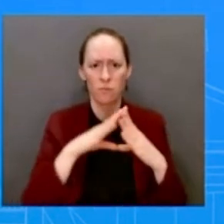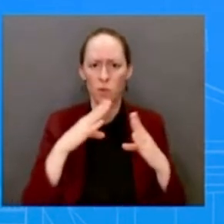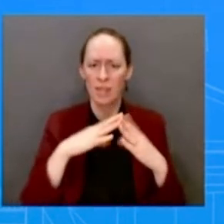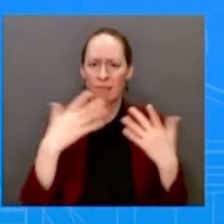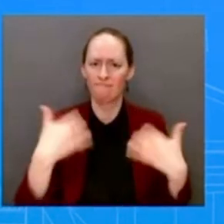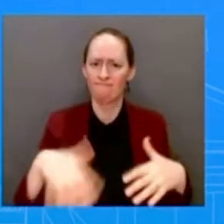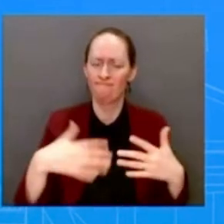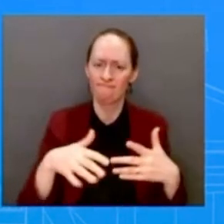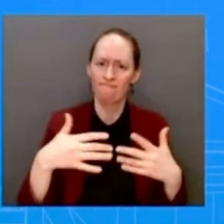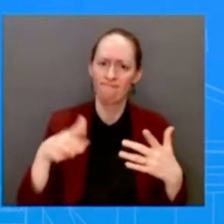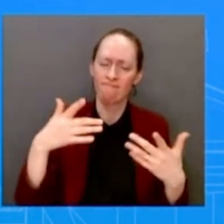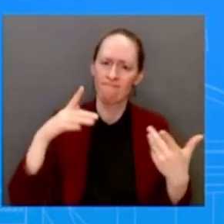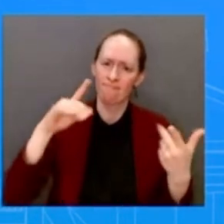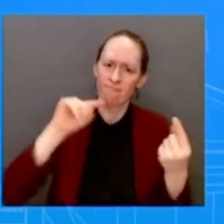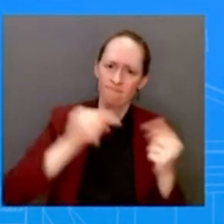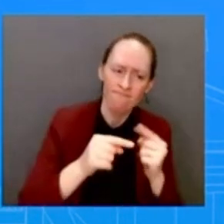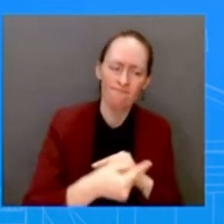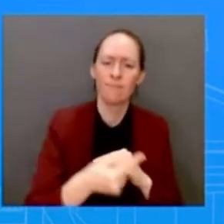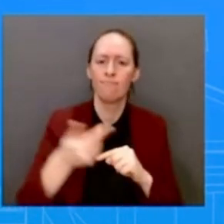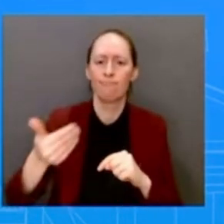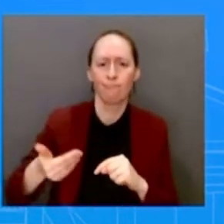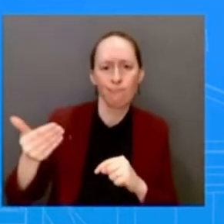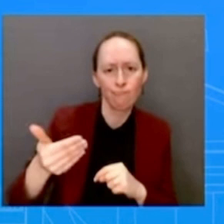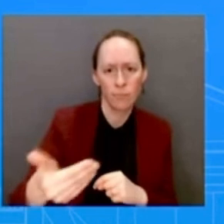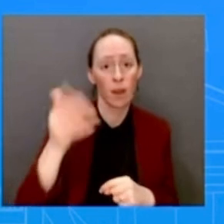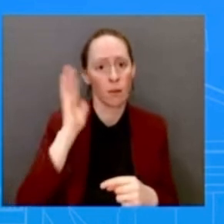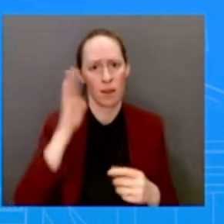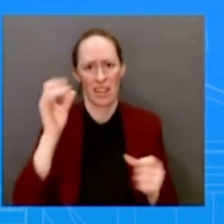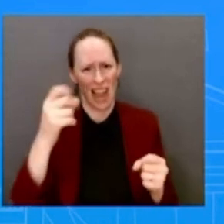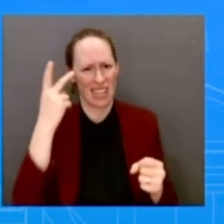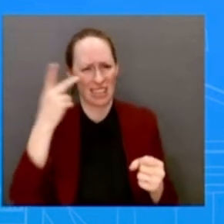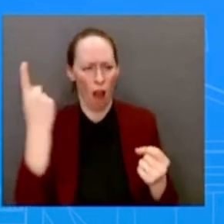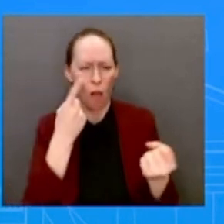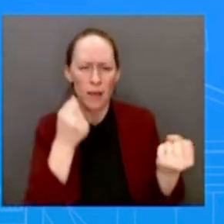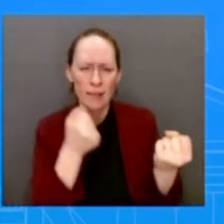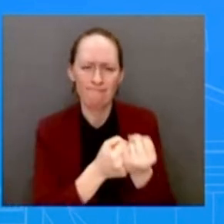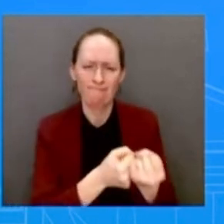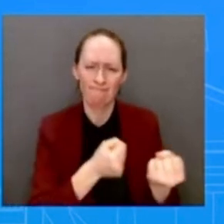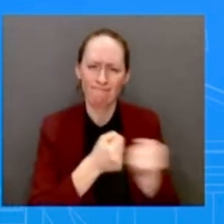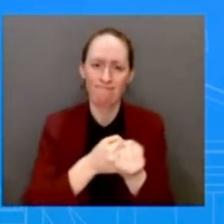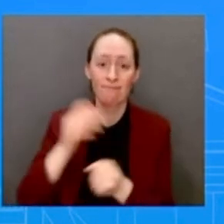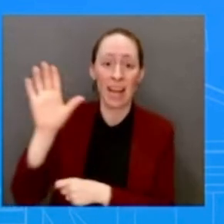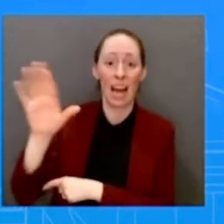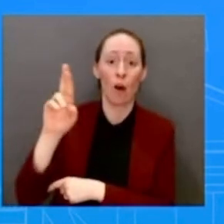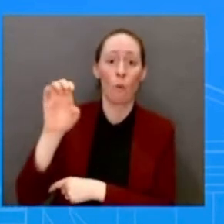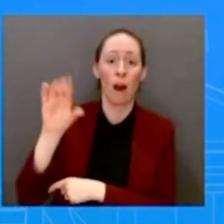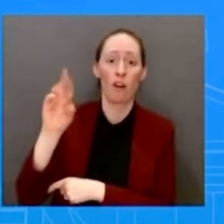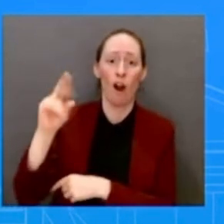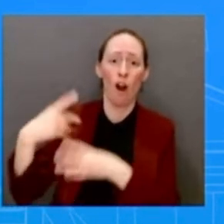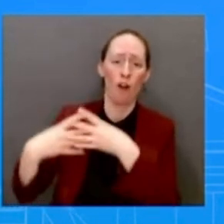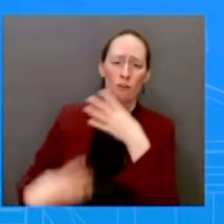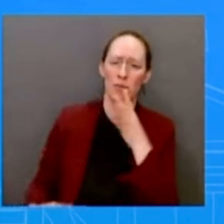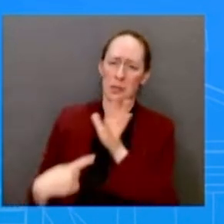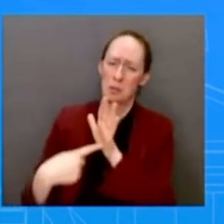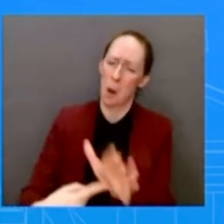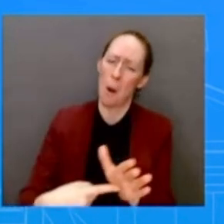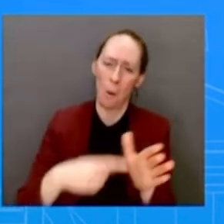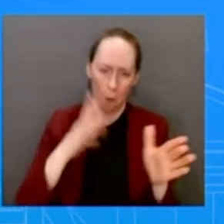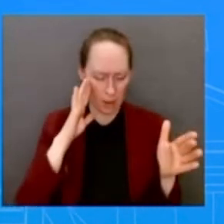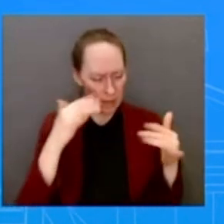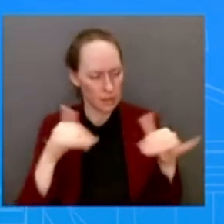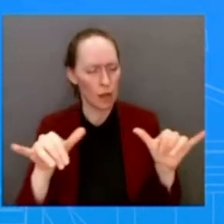that shows that he supports this community and will continue to be there for the community as long as it takes.